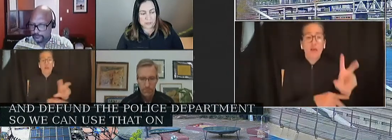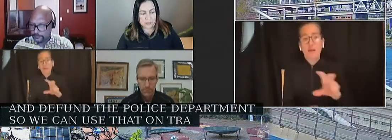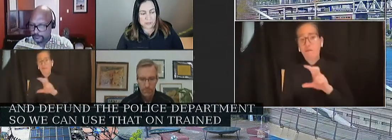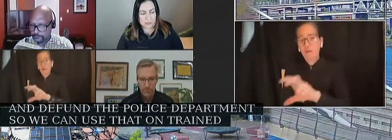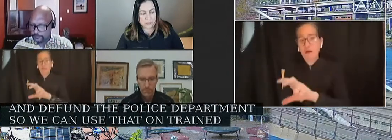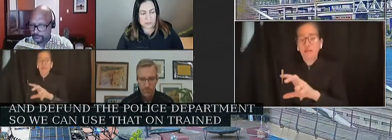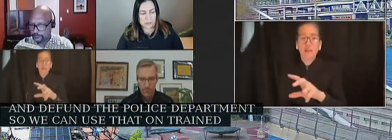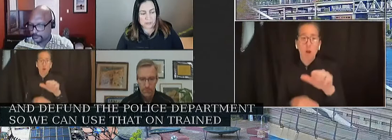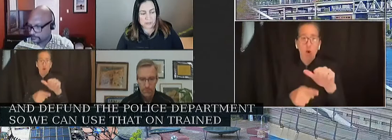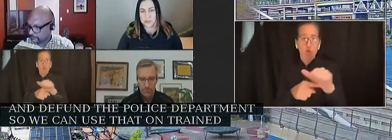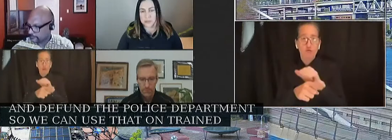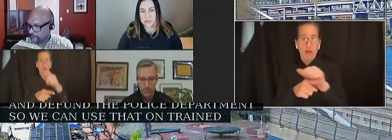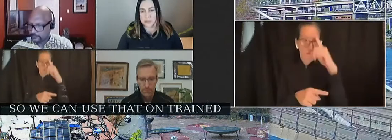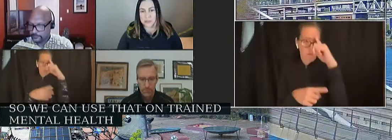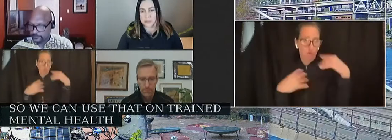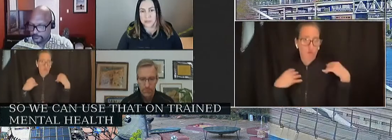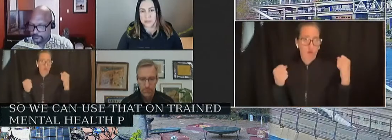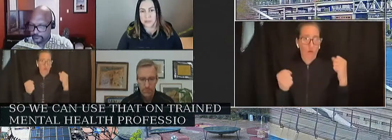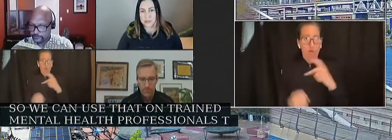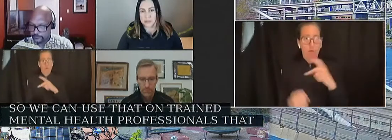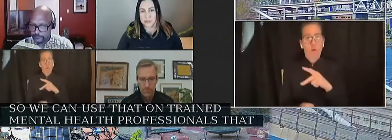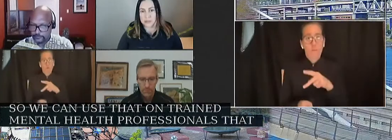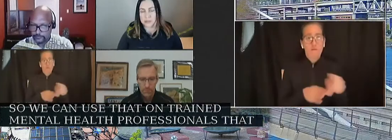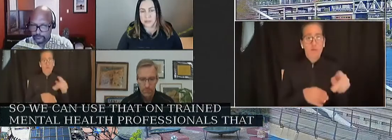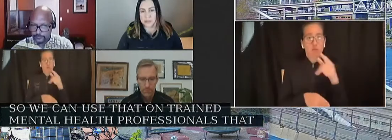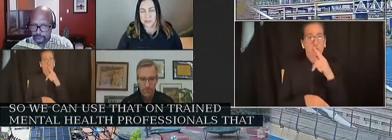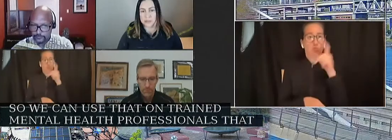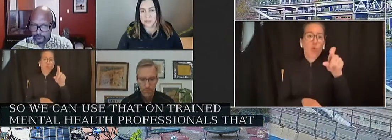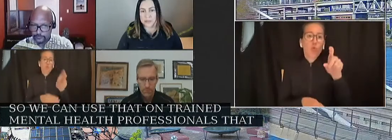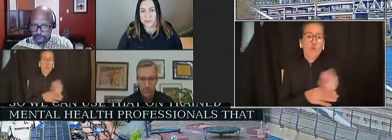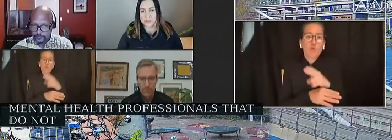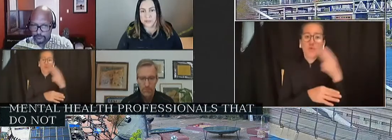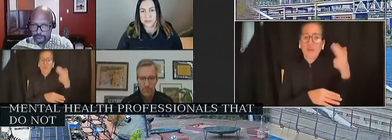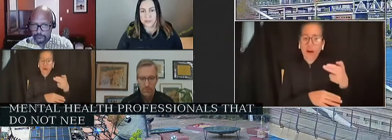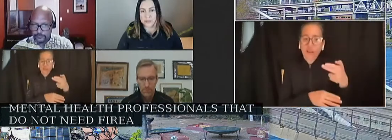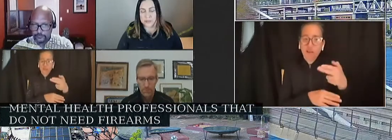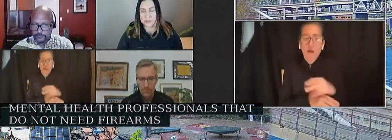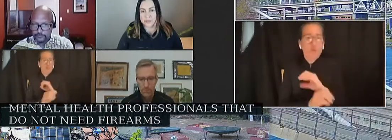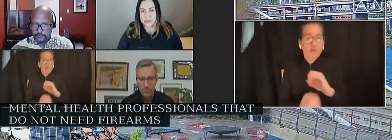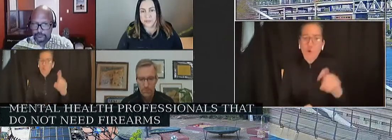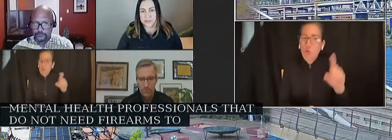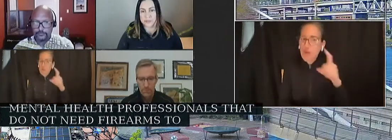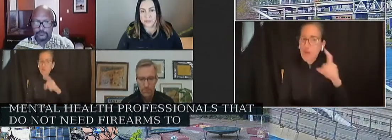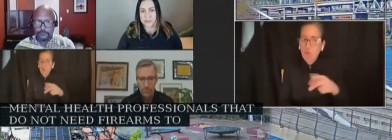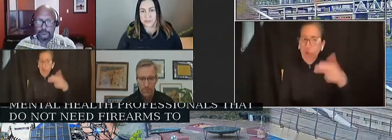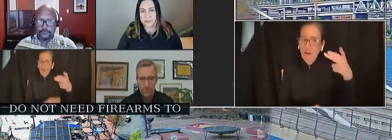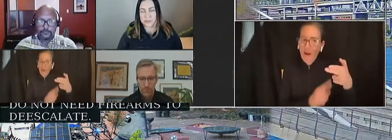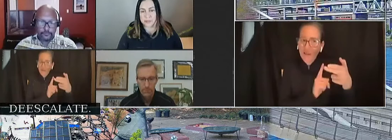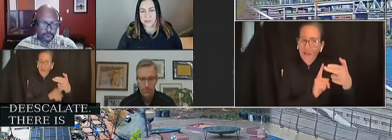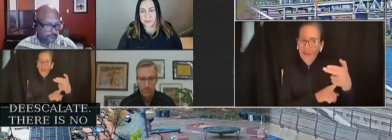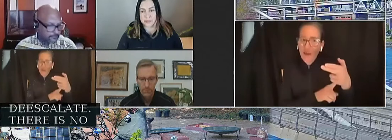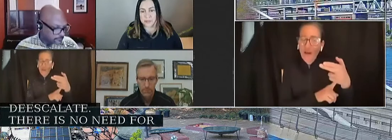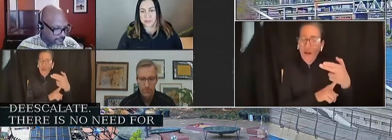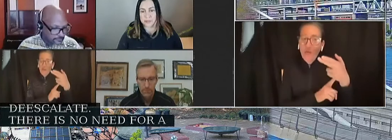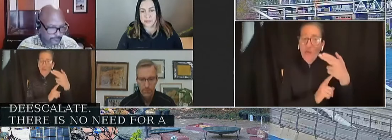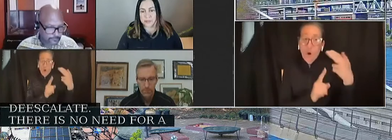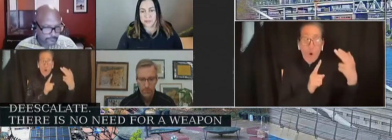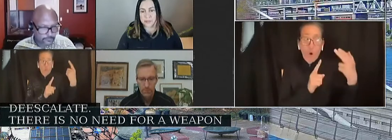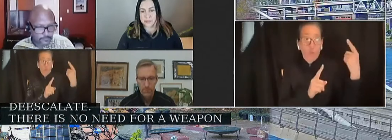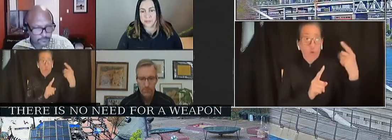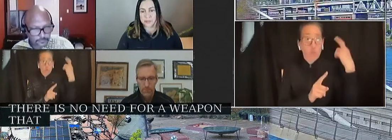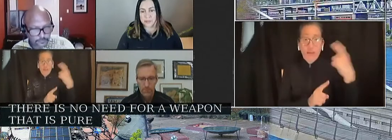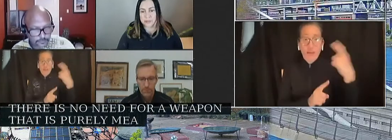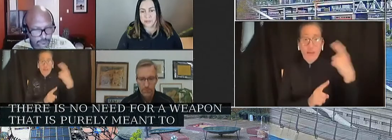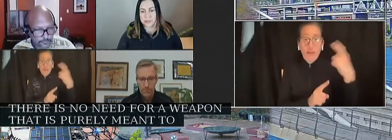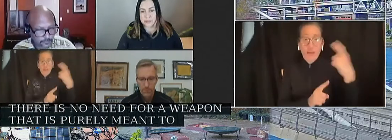need firearms to de-escalate. There is no need for a weapon that is purely designed to kill to be brought to a mental health crisis, to a traffic